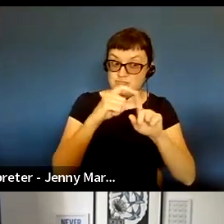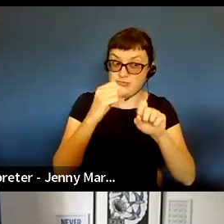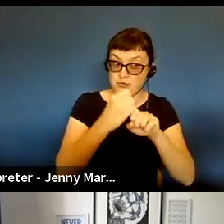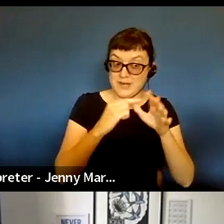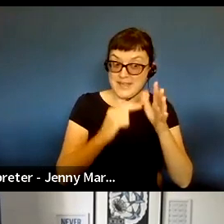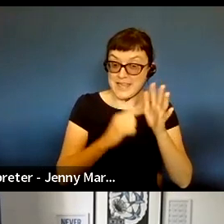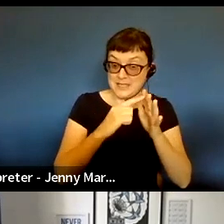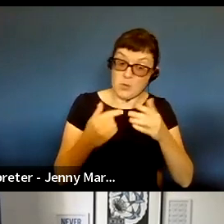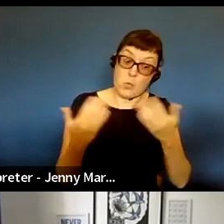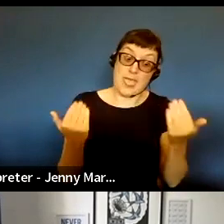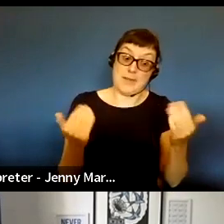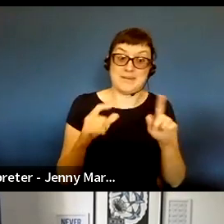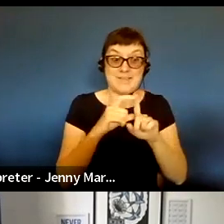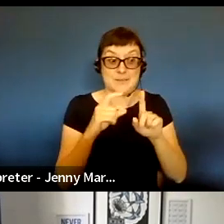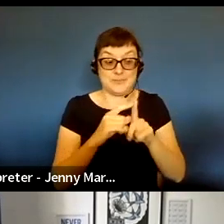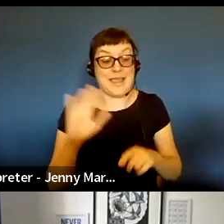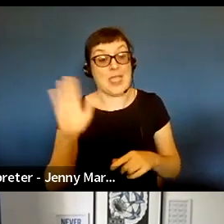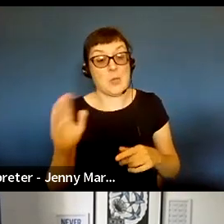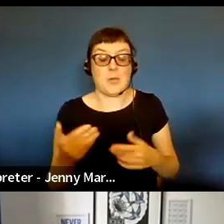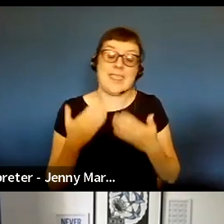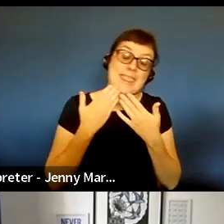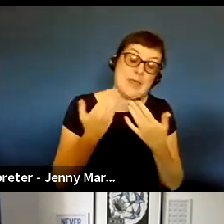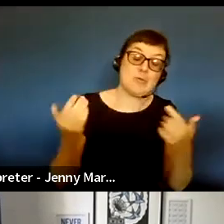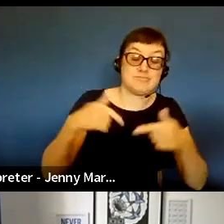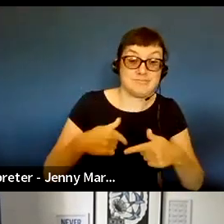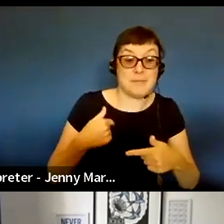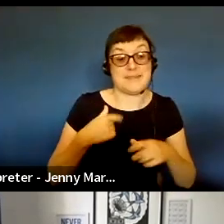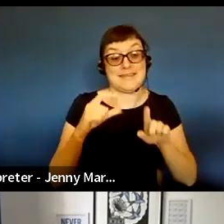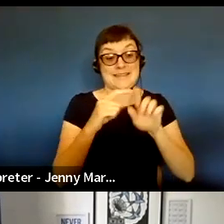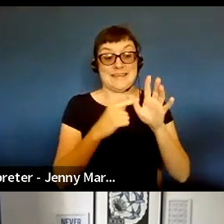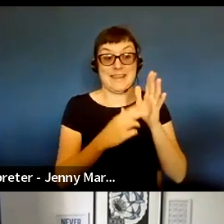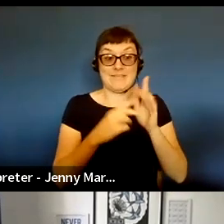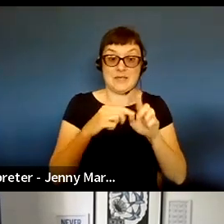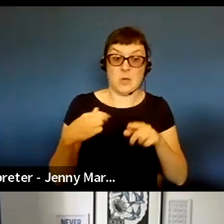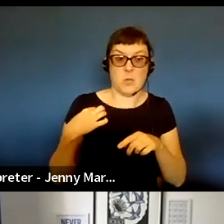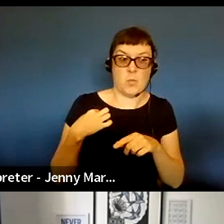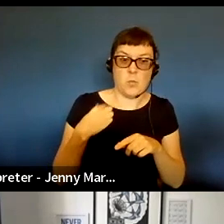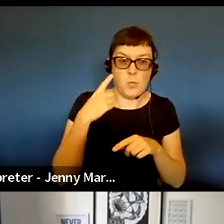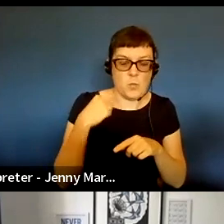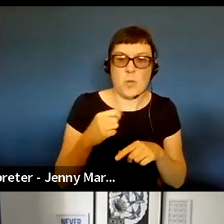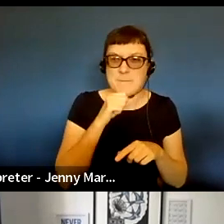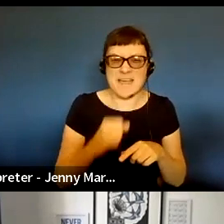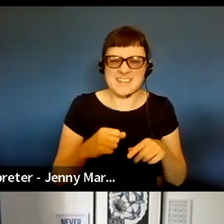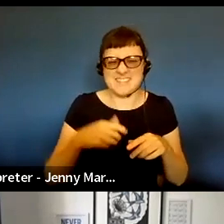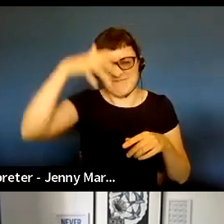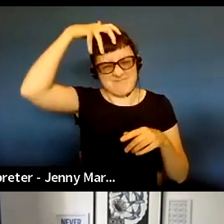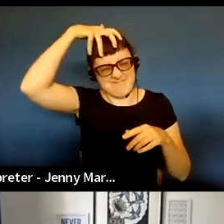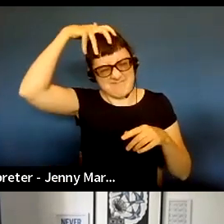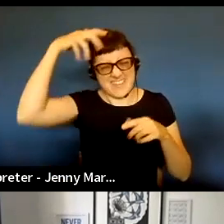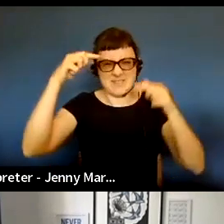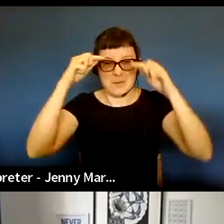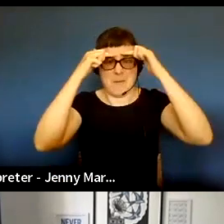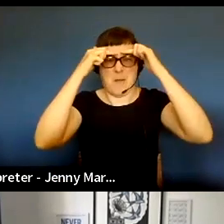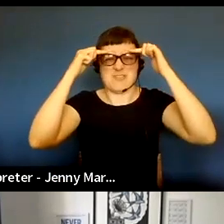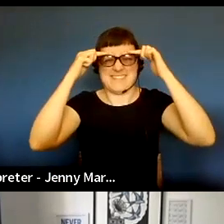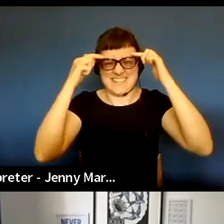Hello, thank you so much for having me. My name's David. I'm a white male with scruffy dark hair and very large eyebrows, which I